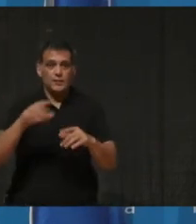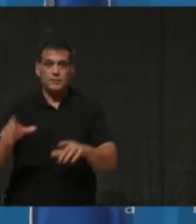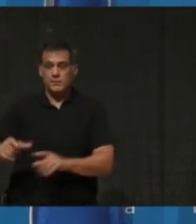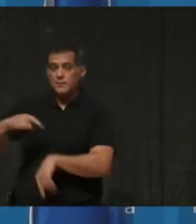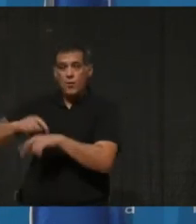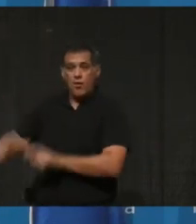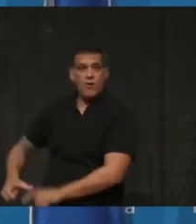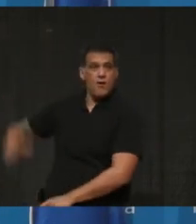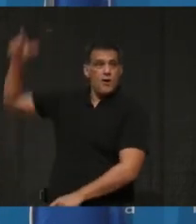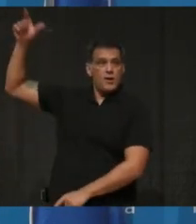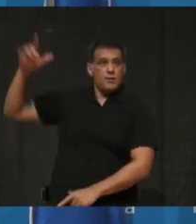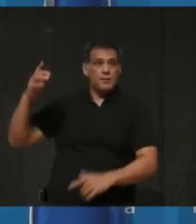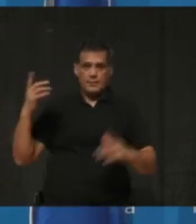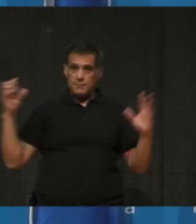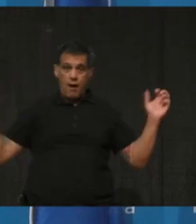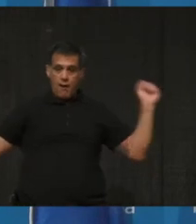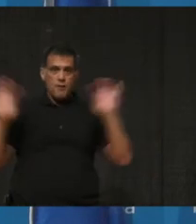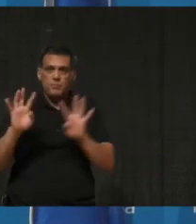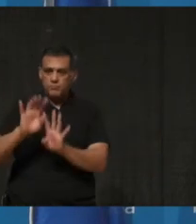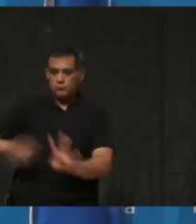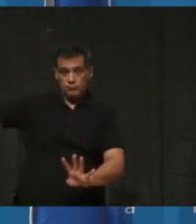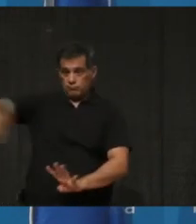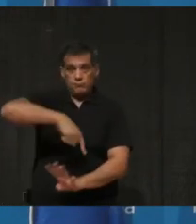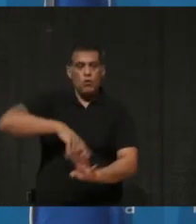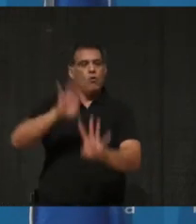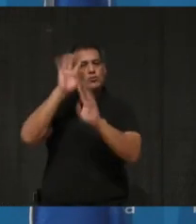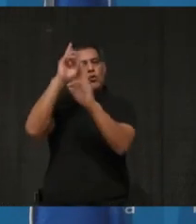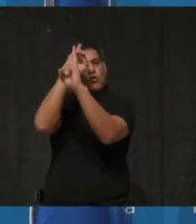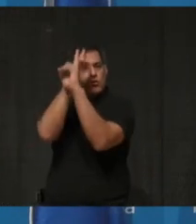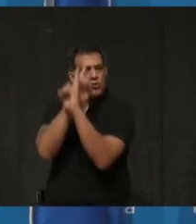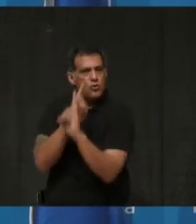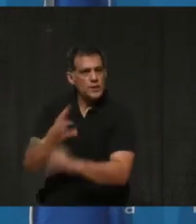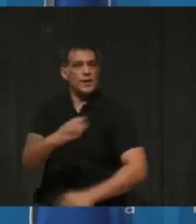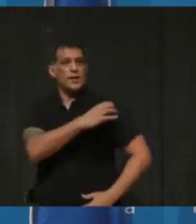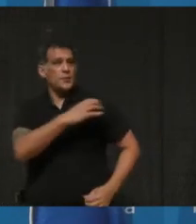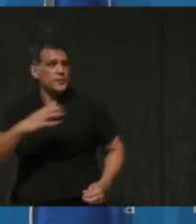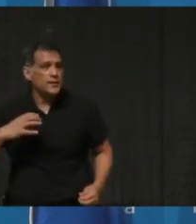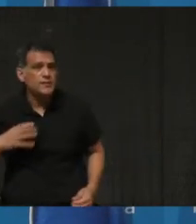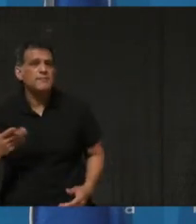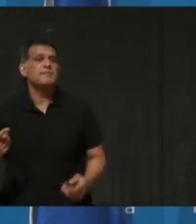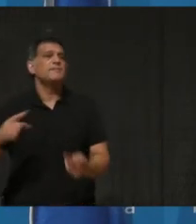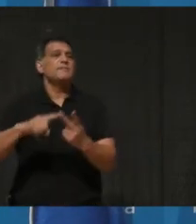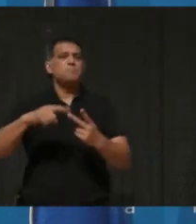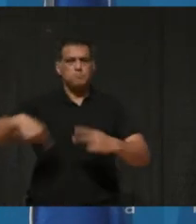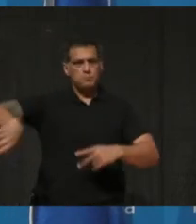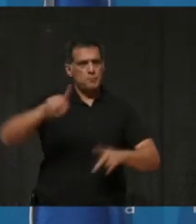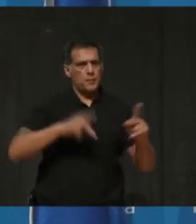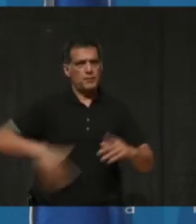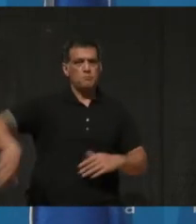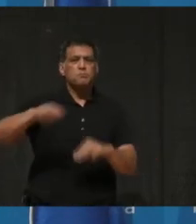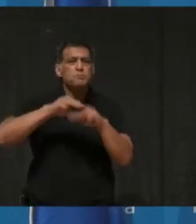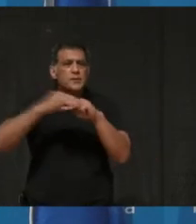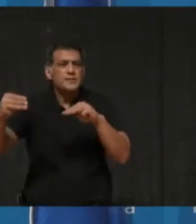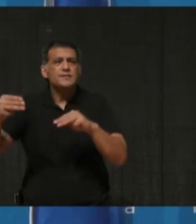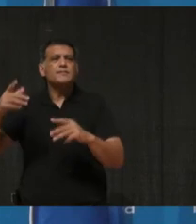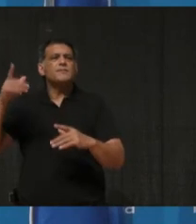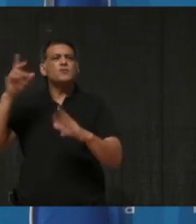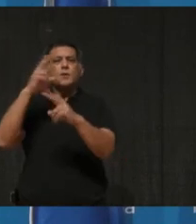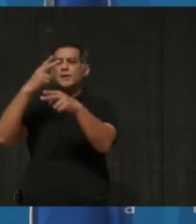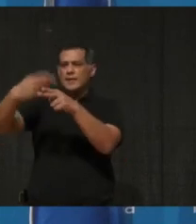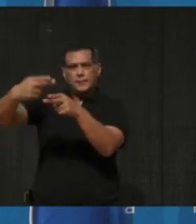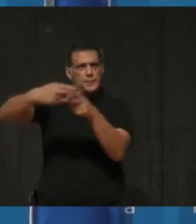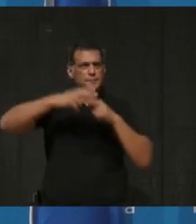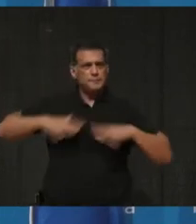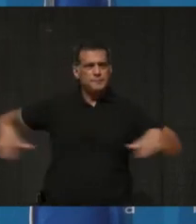exciting and I'm encouraging all my counselors and all Mississauga residents to nominate the heroes in their neighborhoods